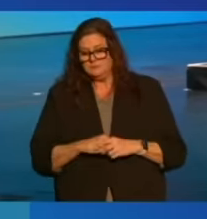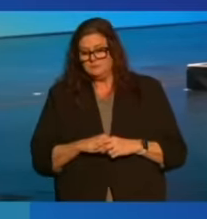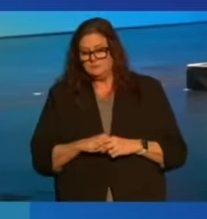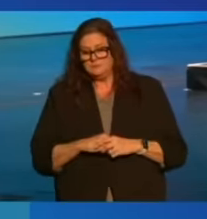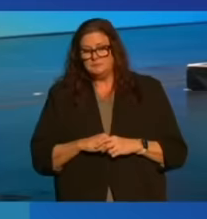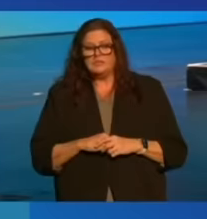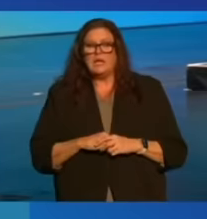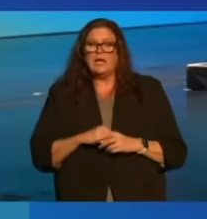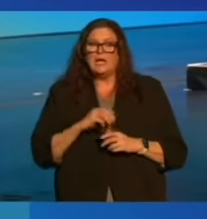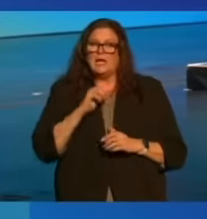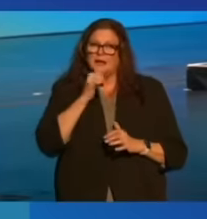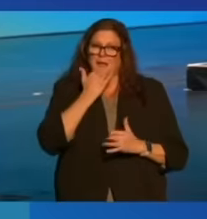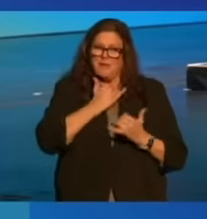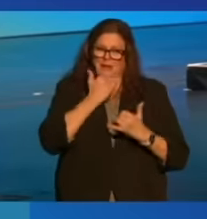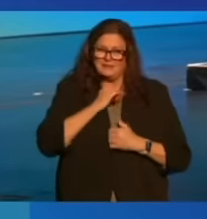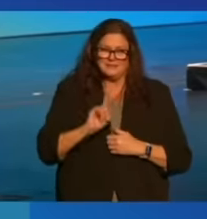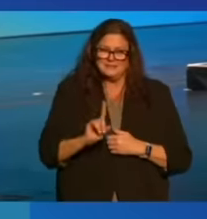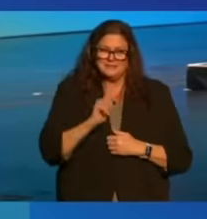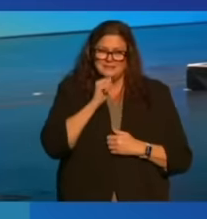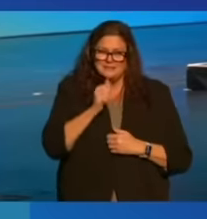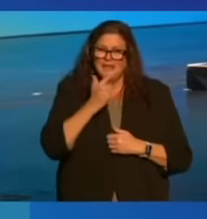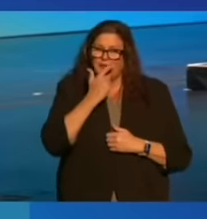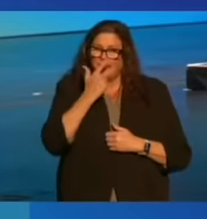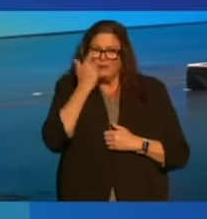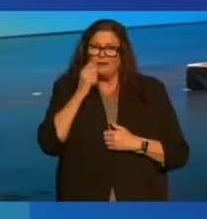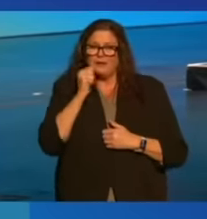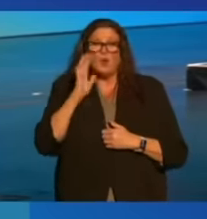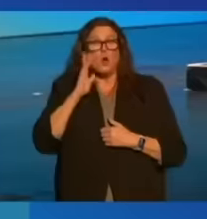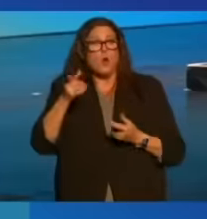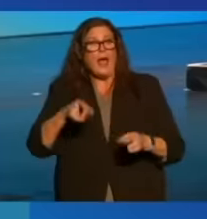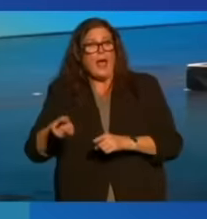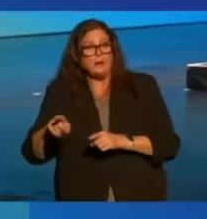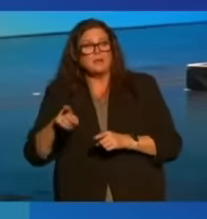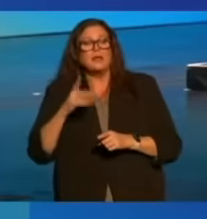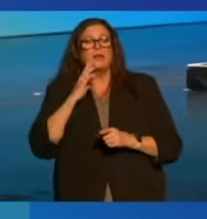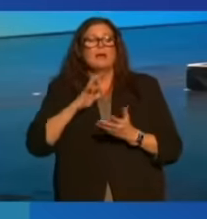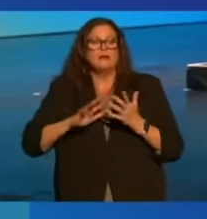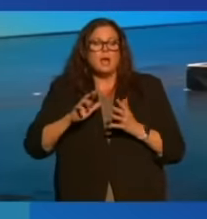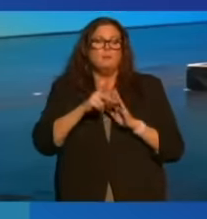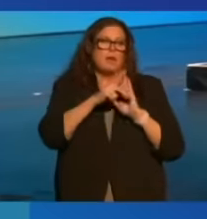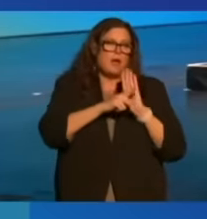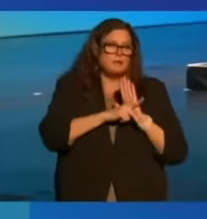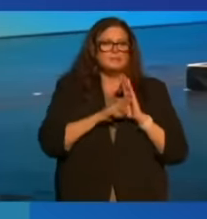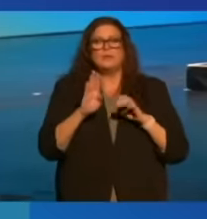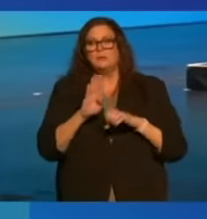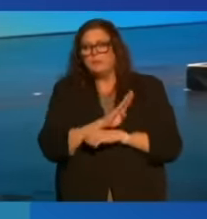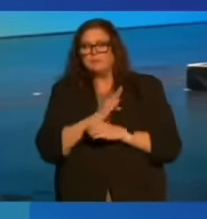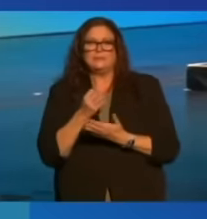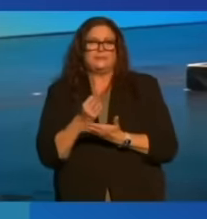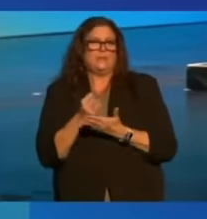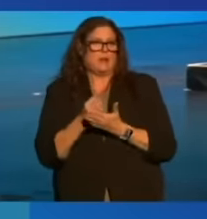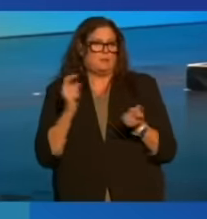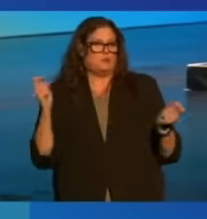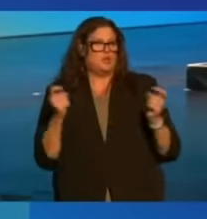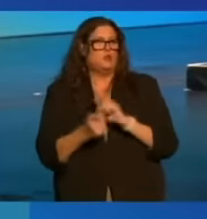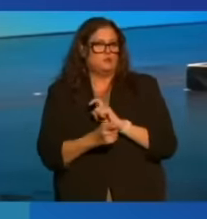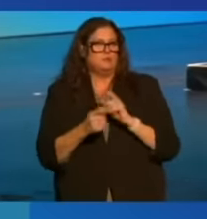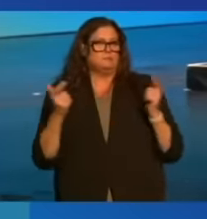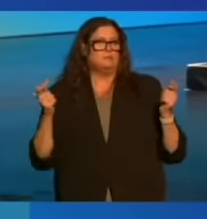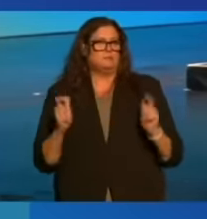Not by accident. Not because it was inevitable, but because of a combination of policy and business and economic changes.